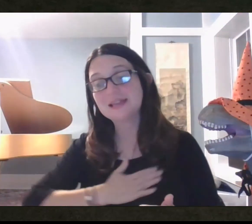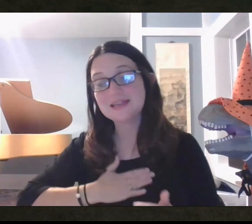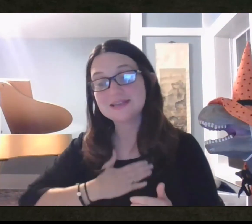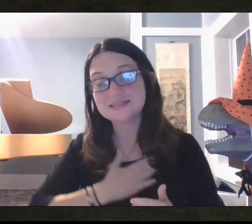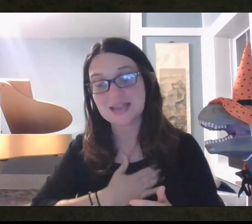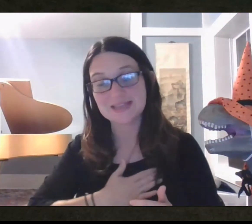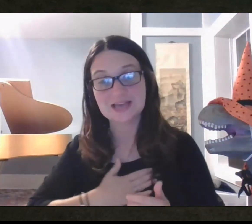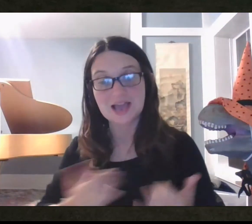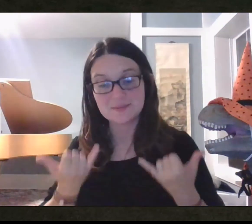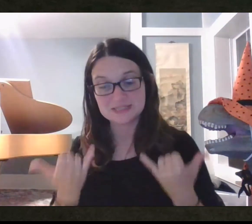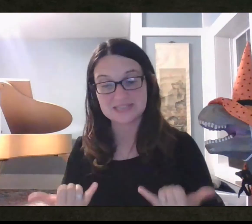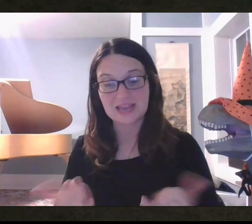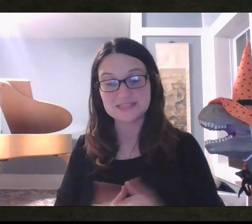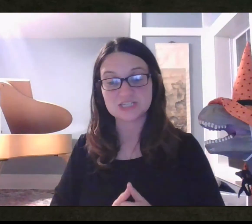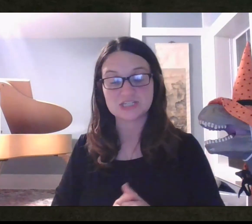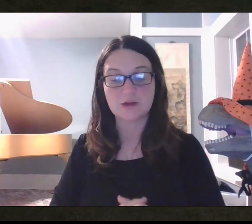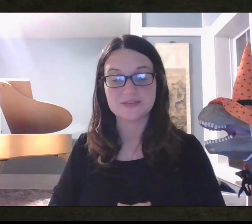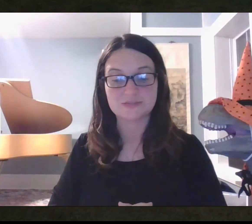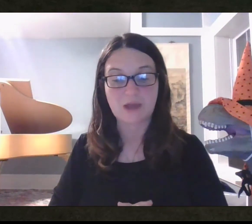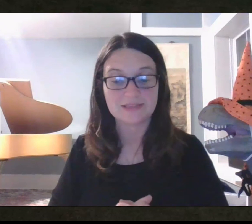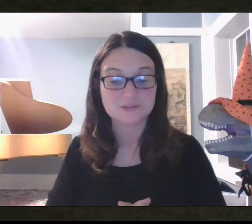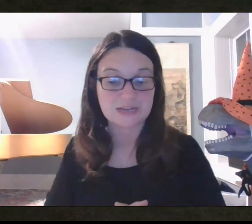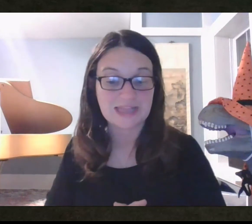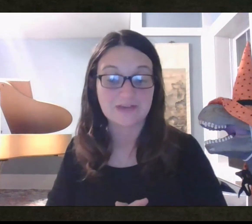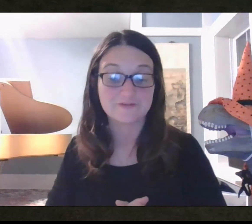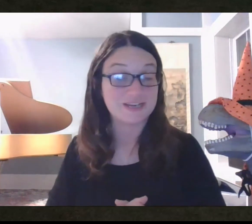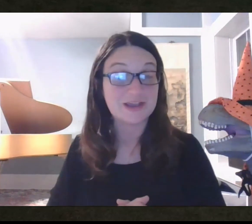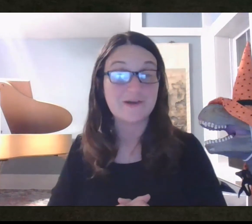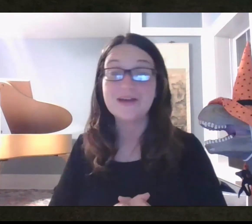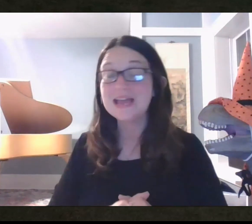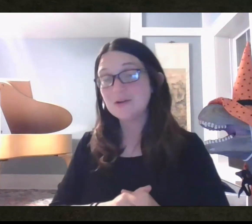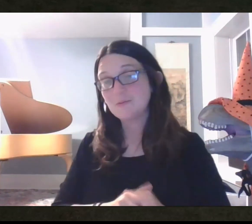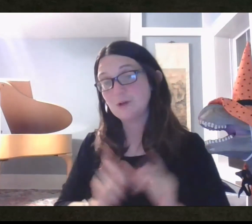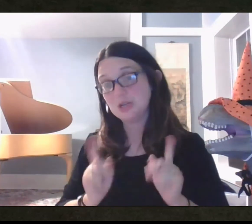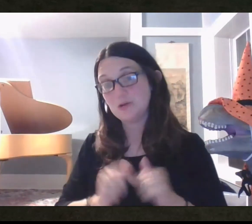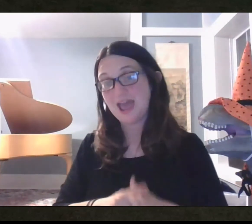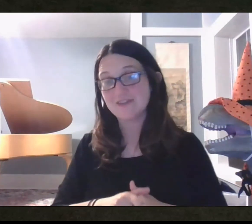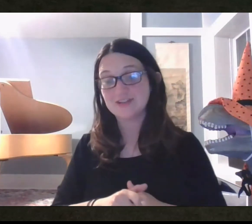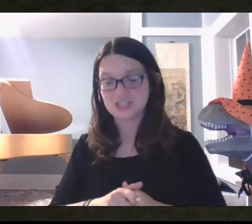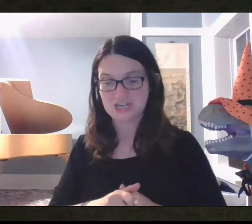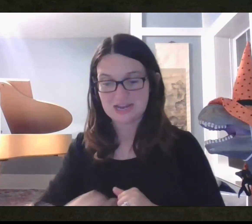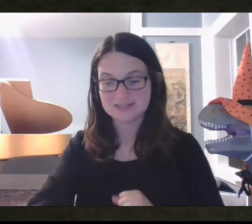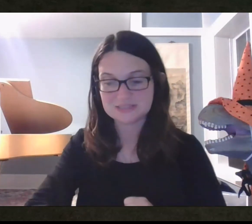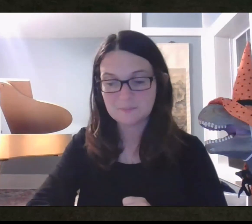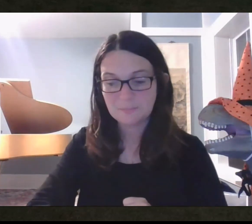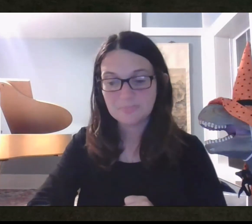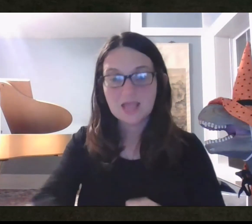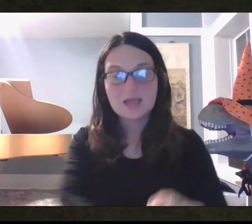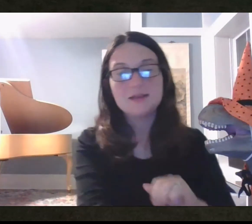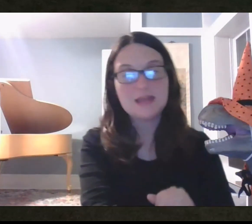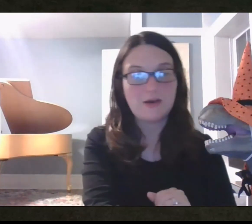please take time today to share Miss Ratliff's read aloud video when you have a chance.